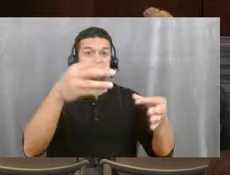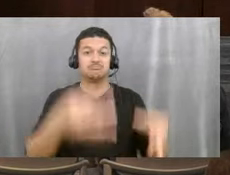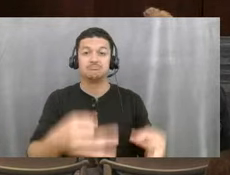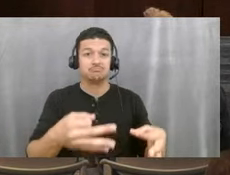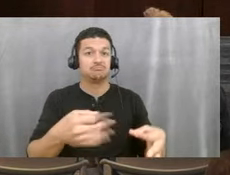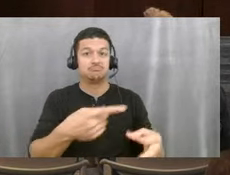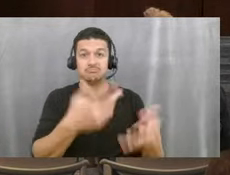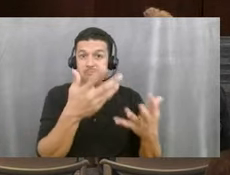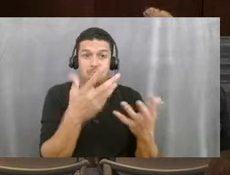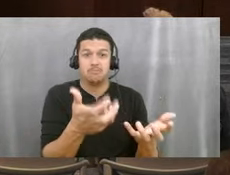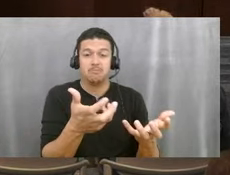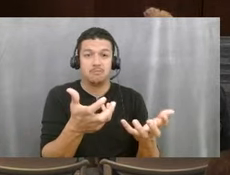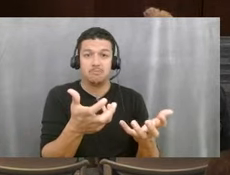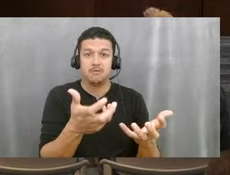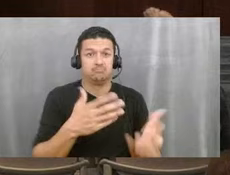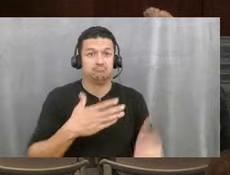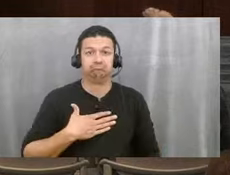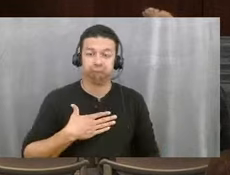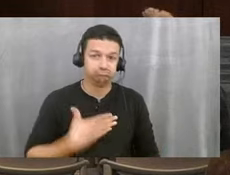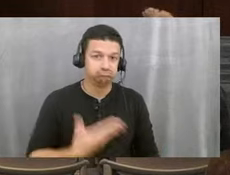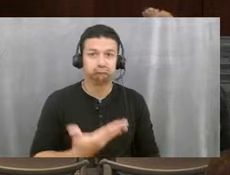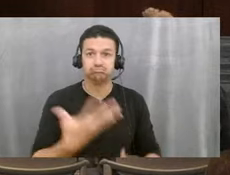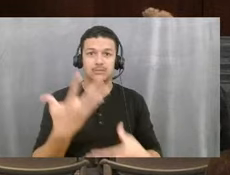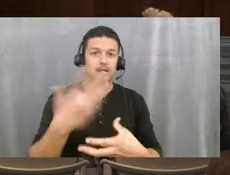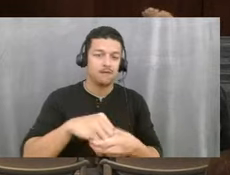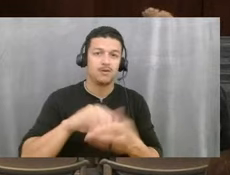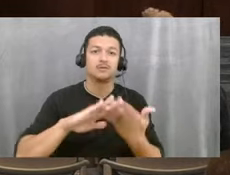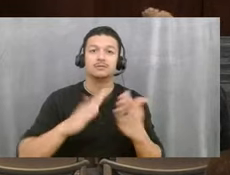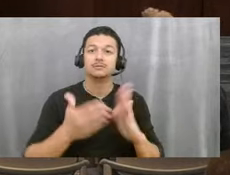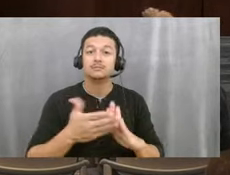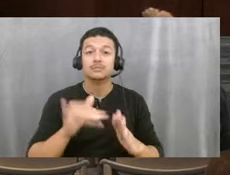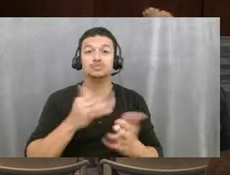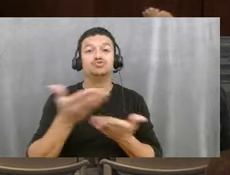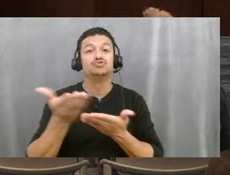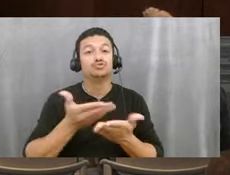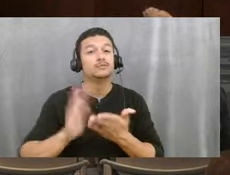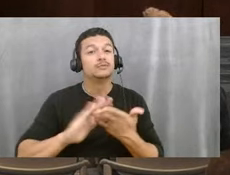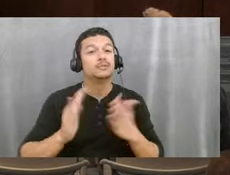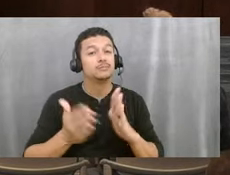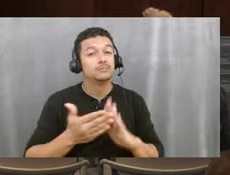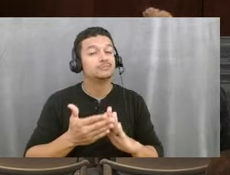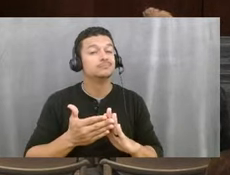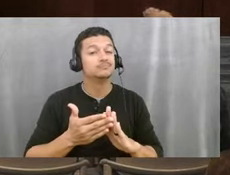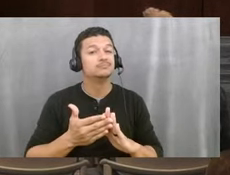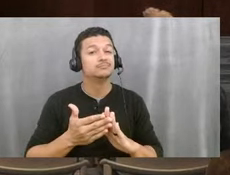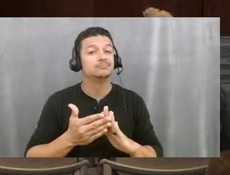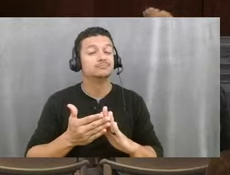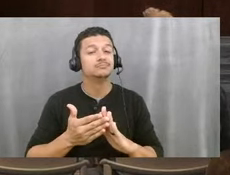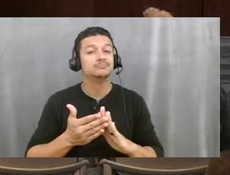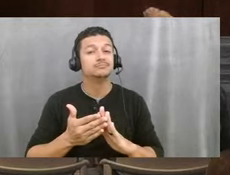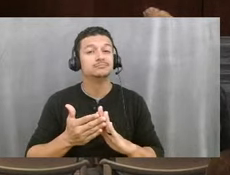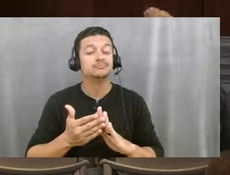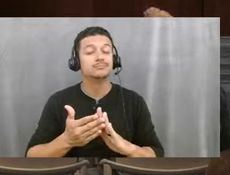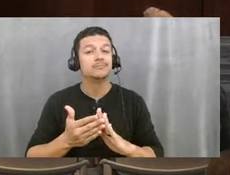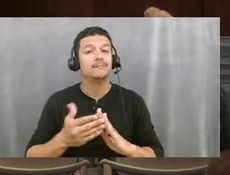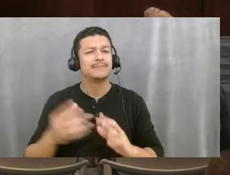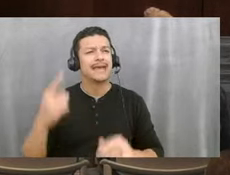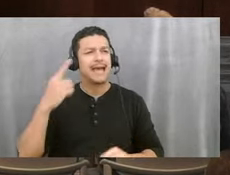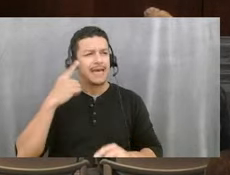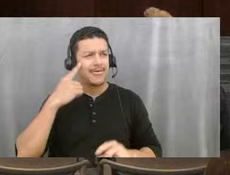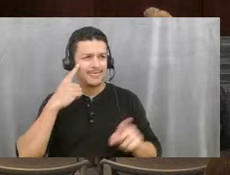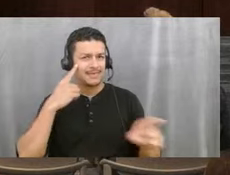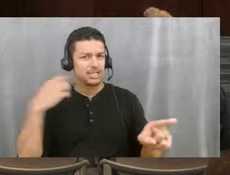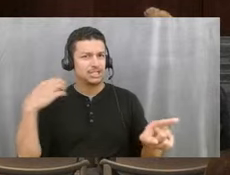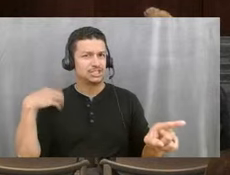willingness to be a part of the community and to serve the community. And I think, Chief, what you had, 40 or